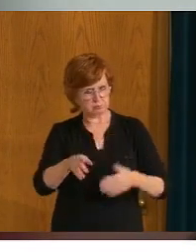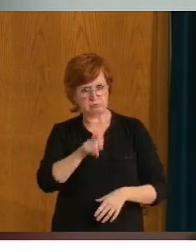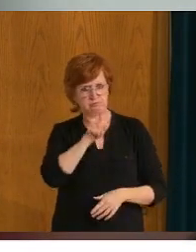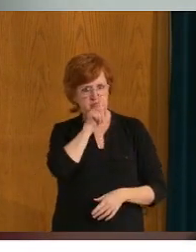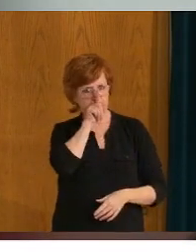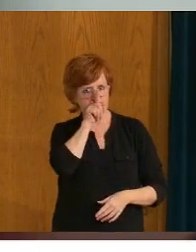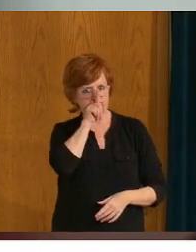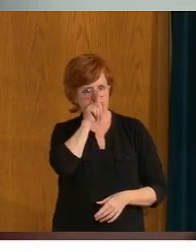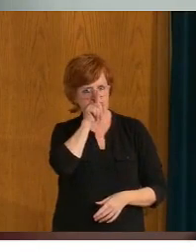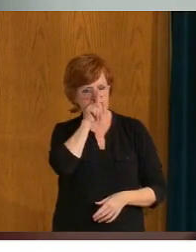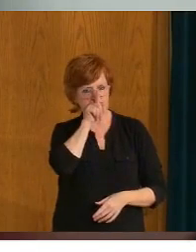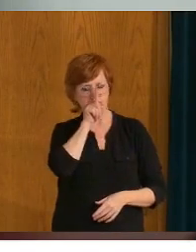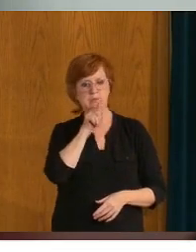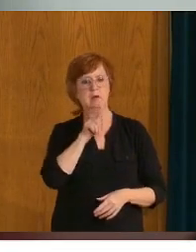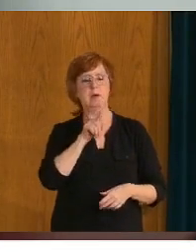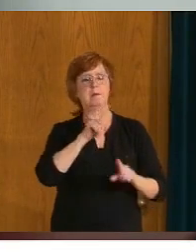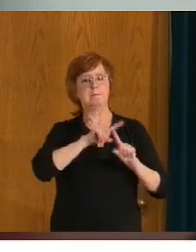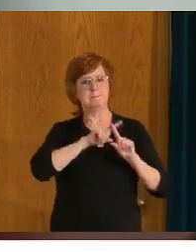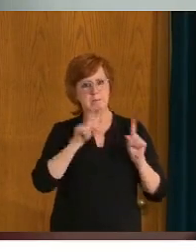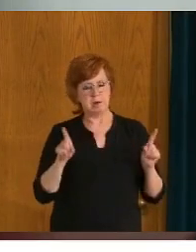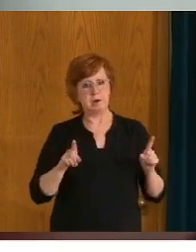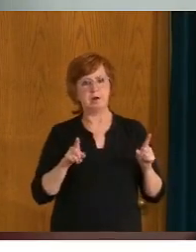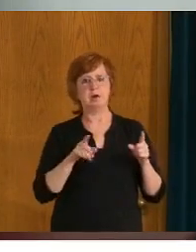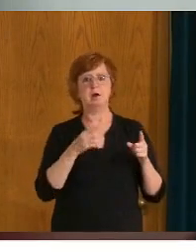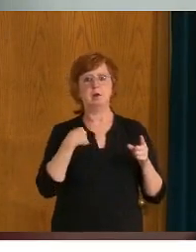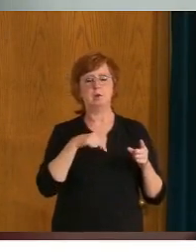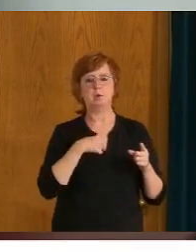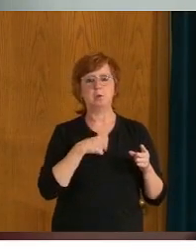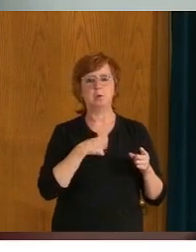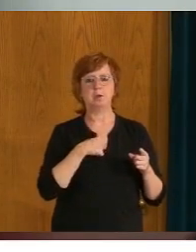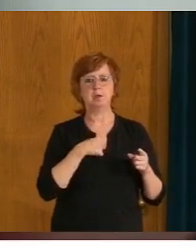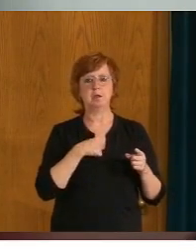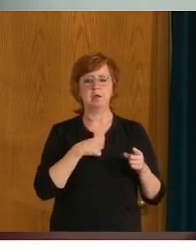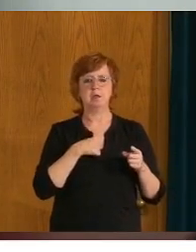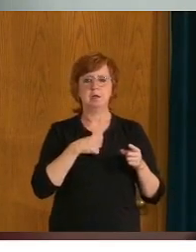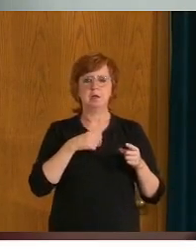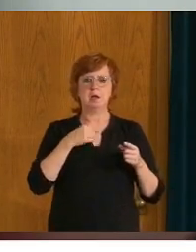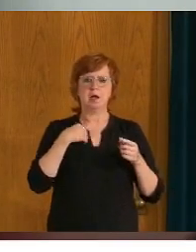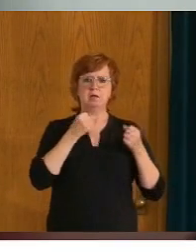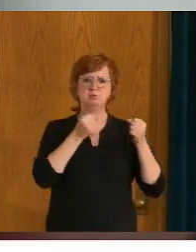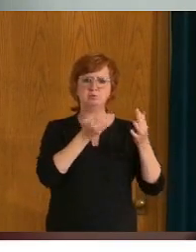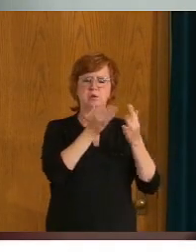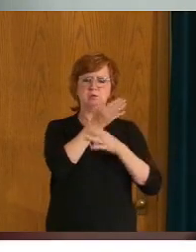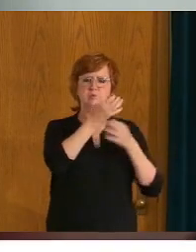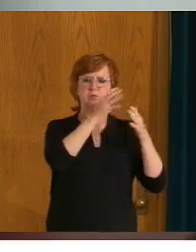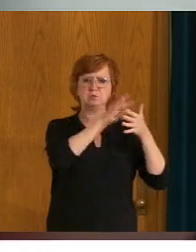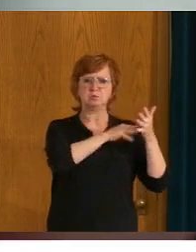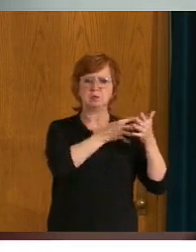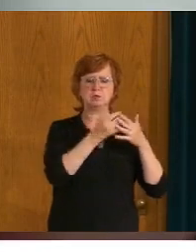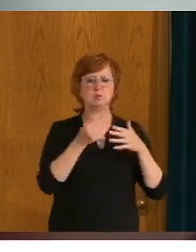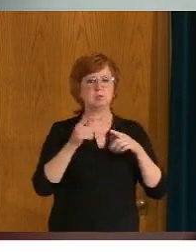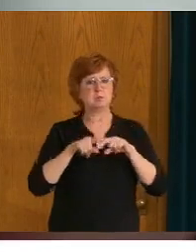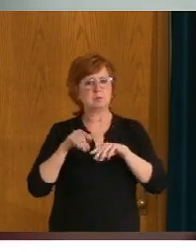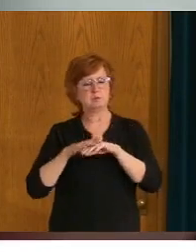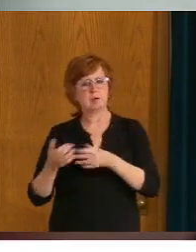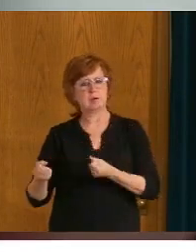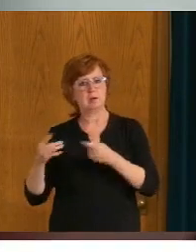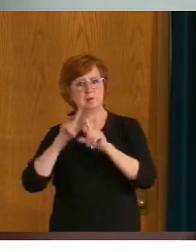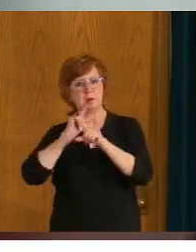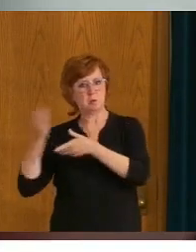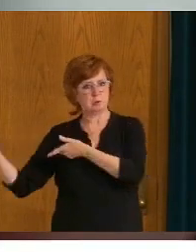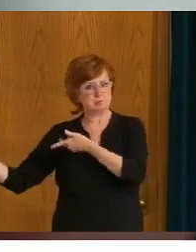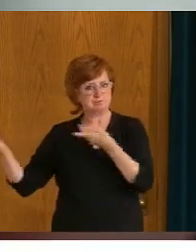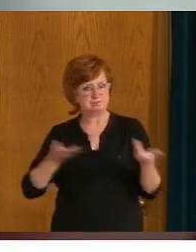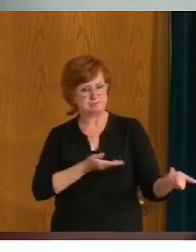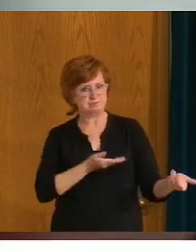on the drive-throughs. Of course, you know, the current drive-through schedules have been set more by vaccine supply than they have anything else, as well as the uptake